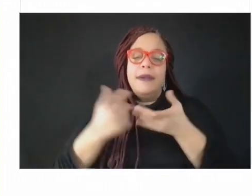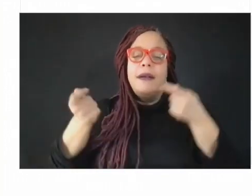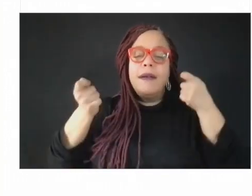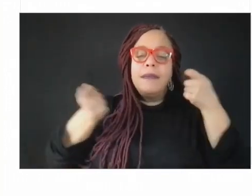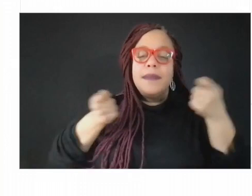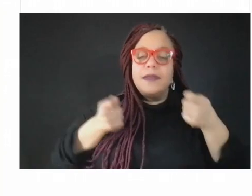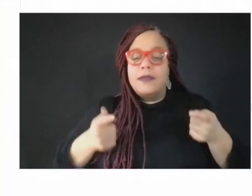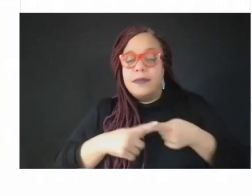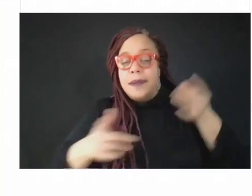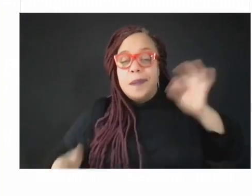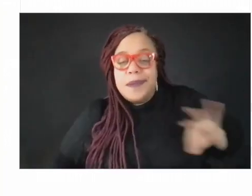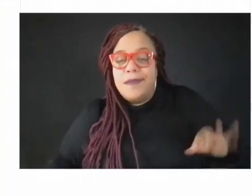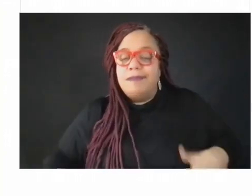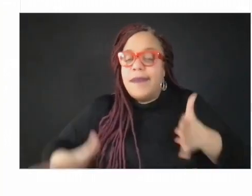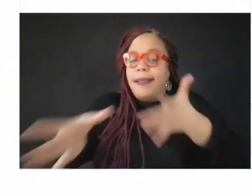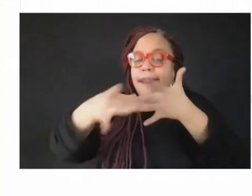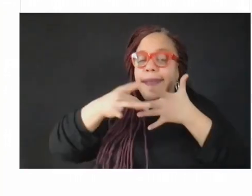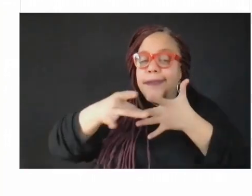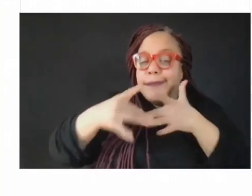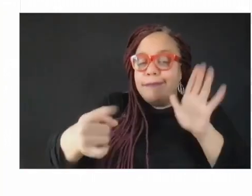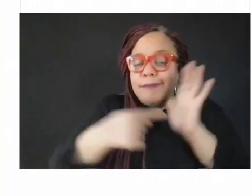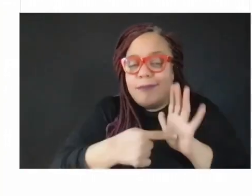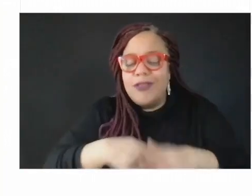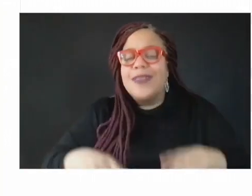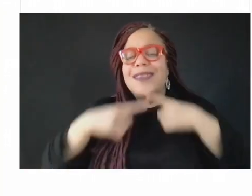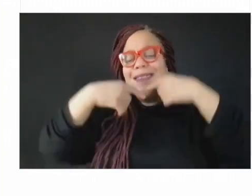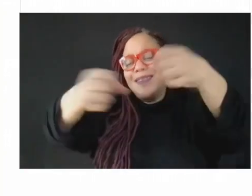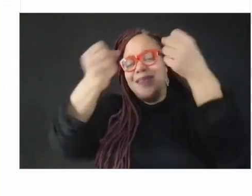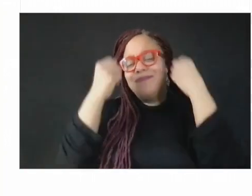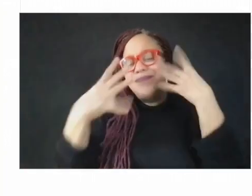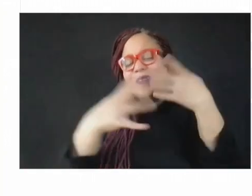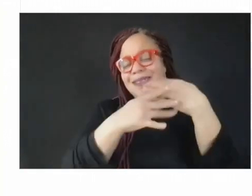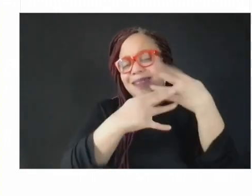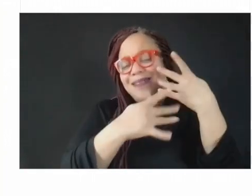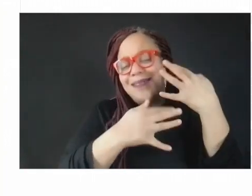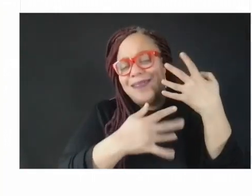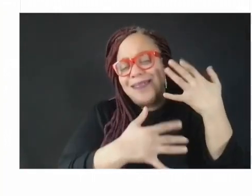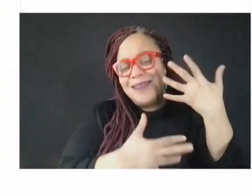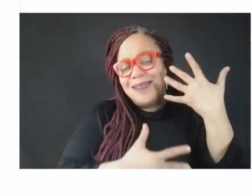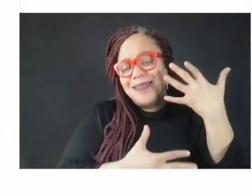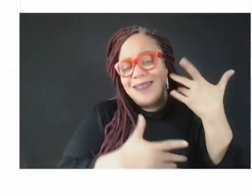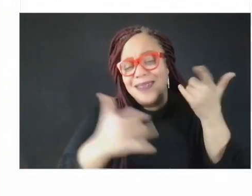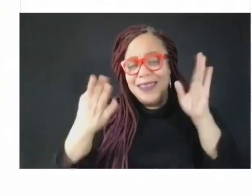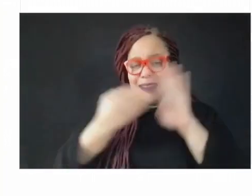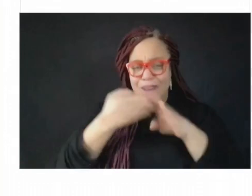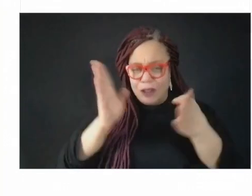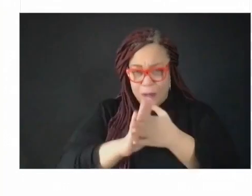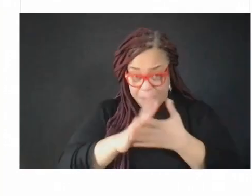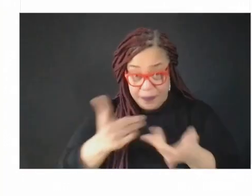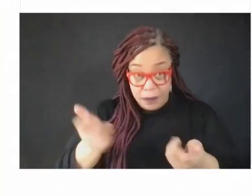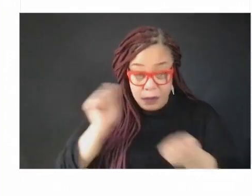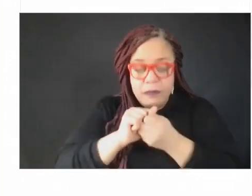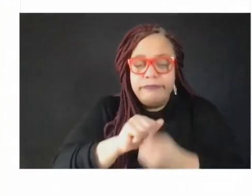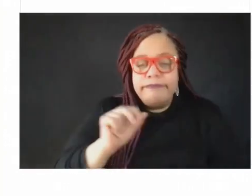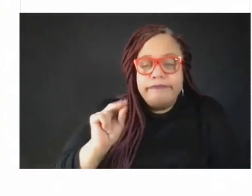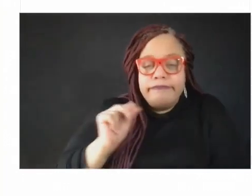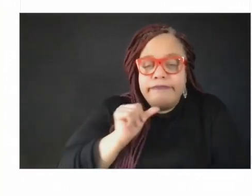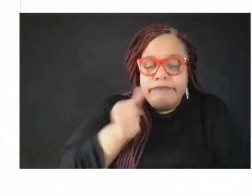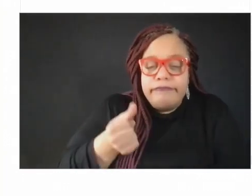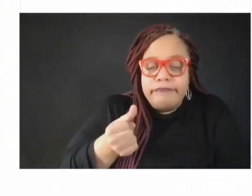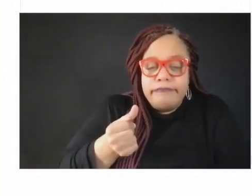and a whole host of other variables, and communities aren't stupid. They know exactly what the, what the song is.